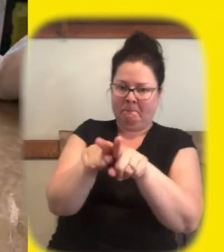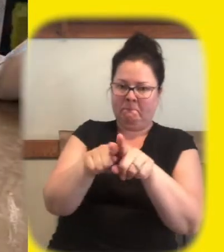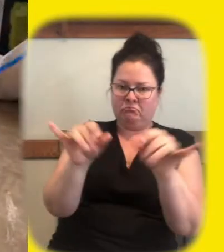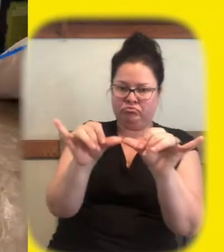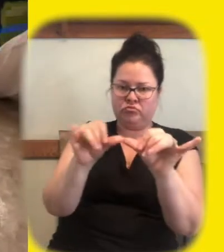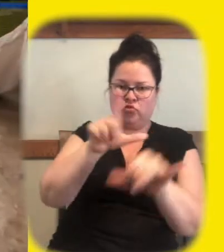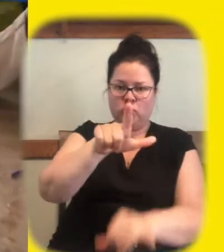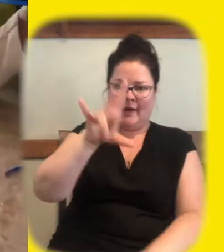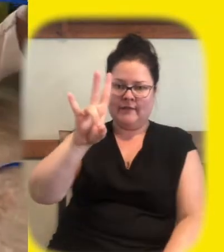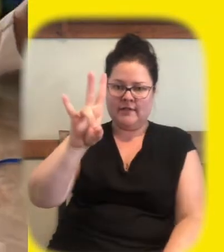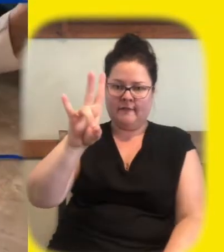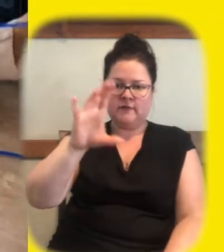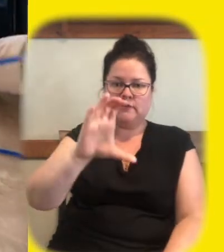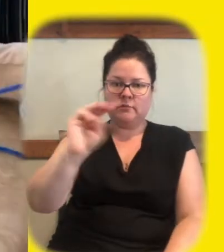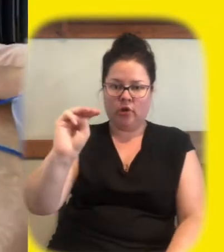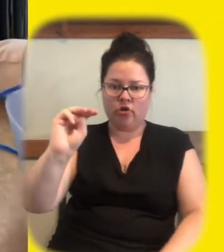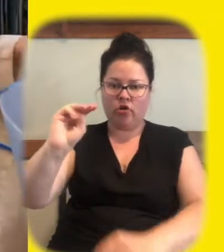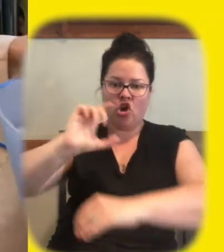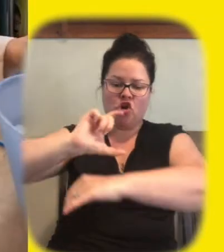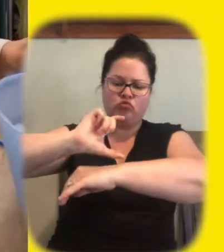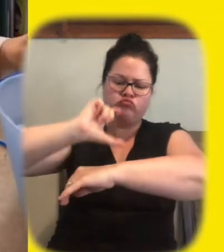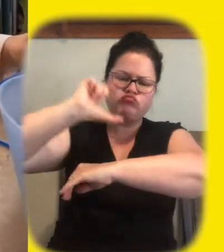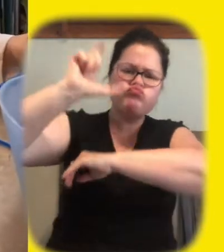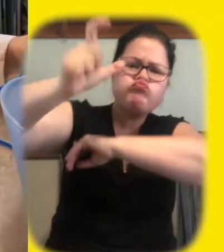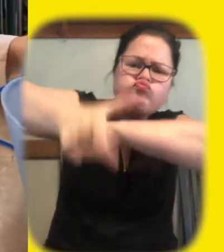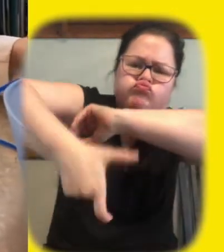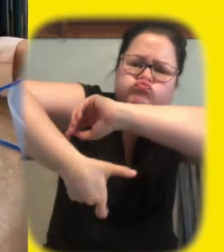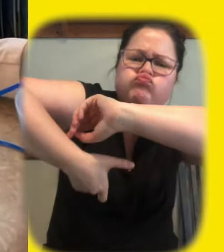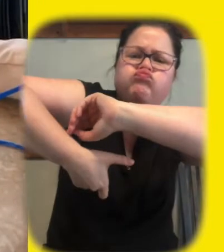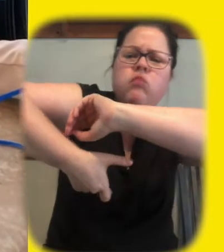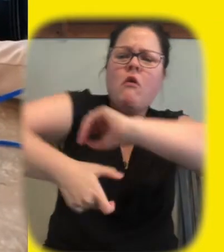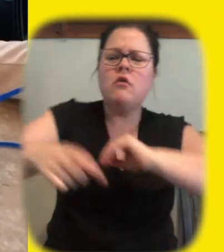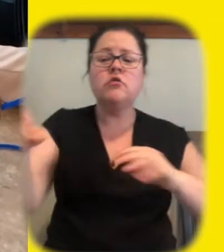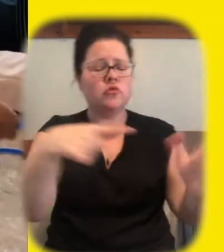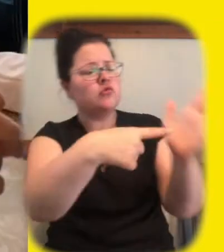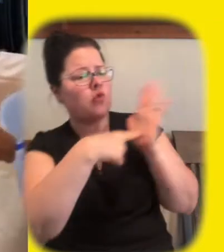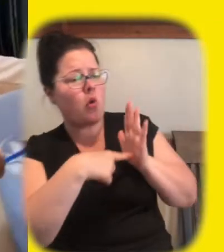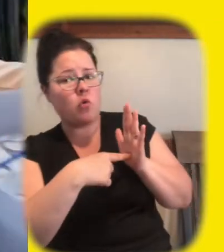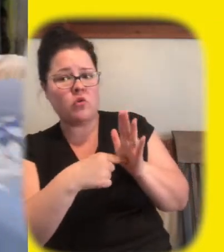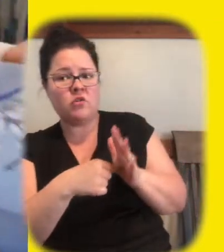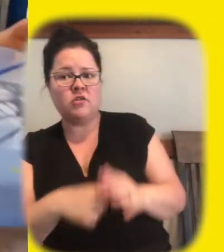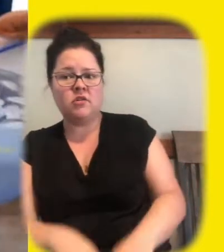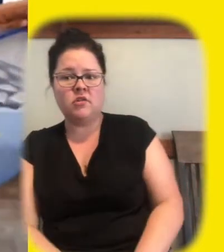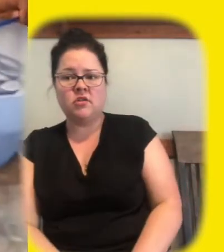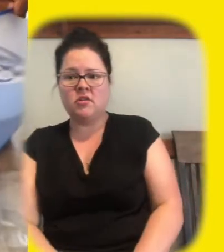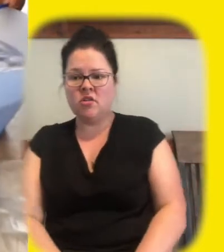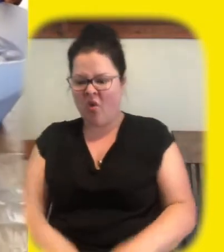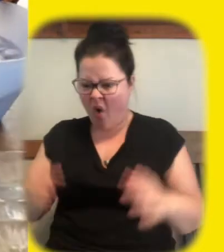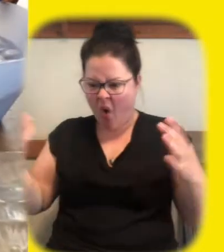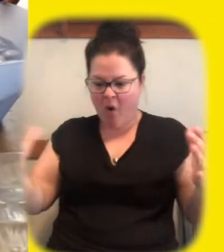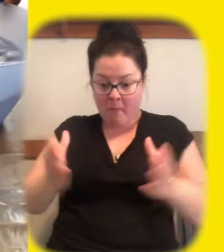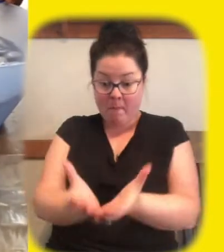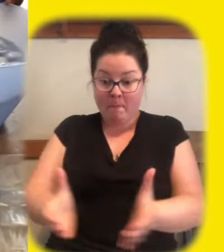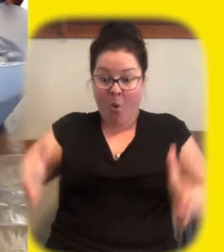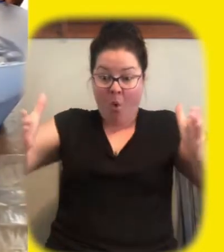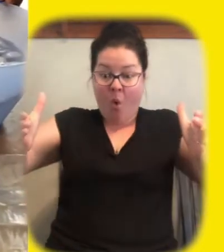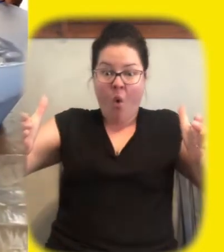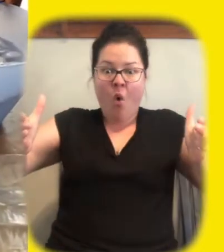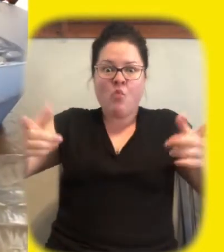27 centimeters of centimeters of fat show me i can't quite see hold it up there we go